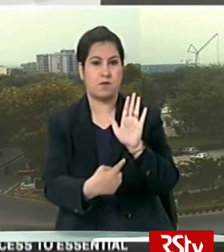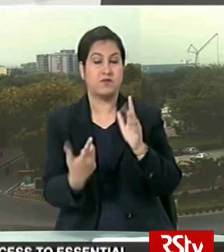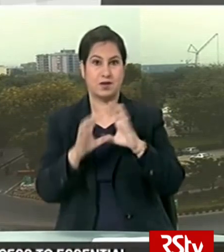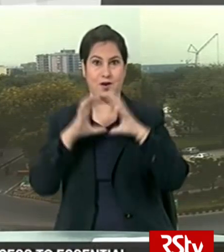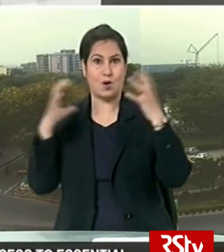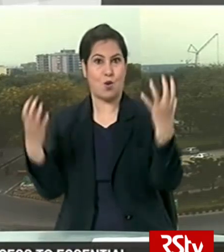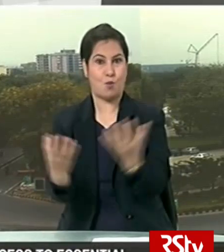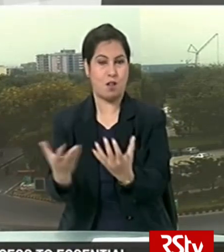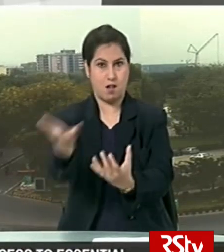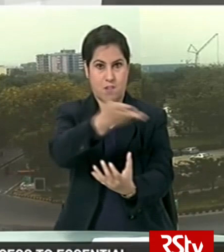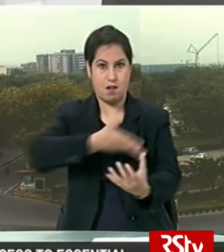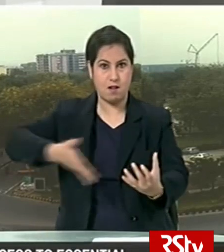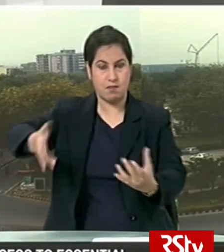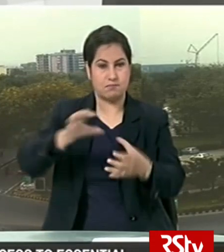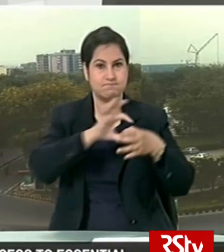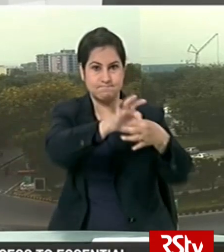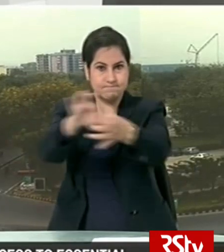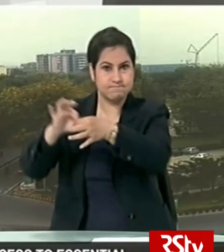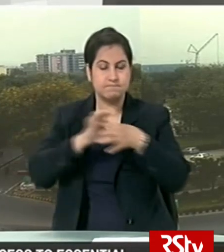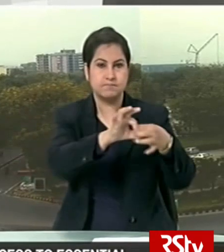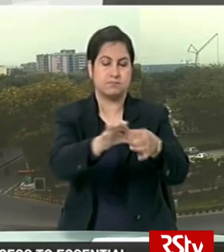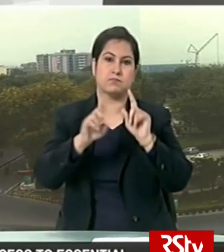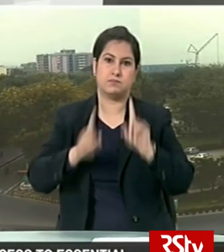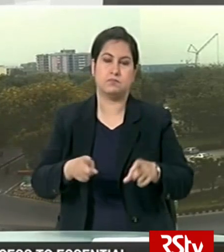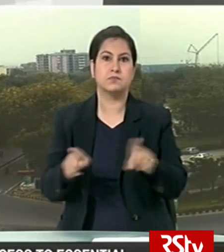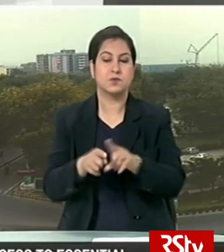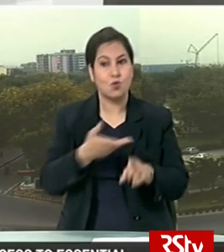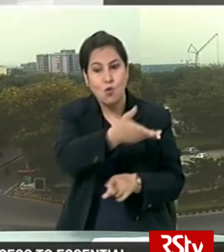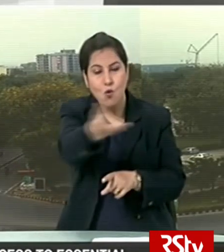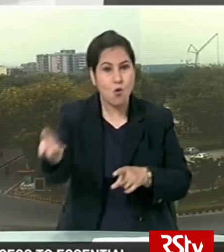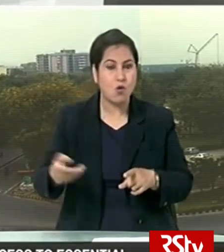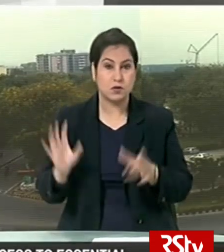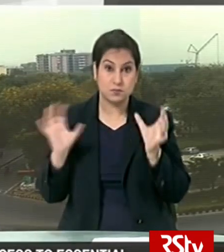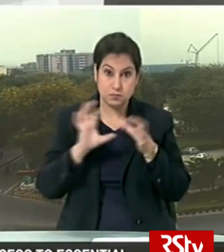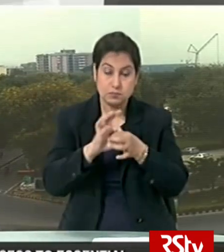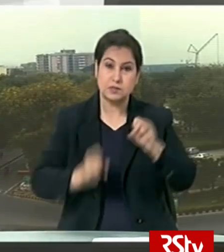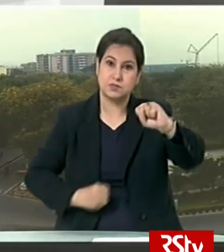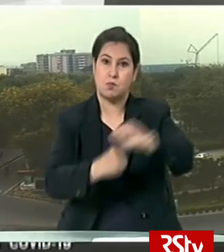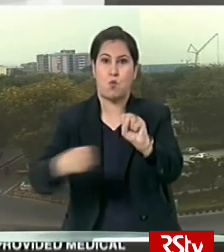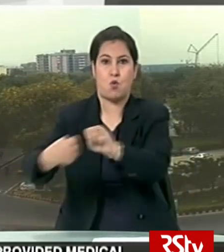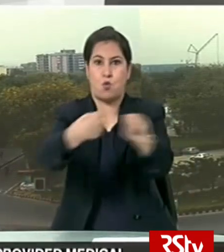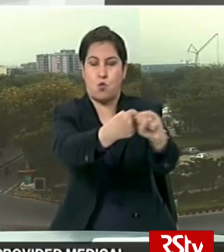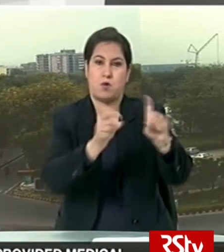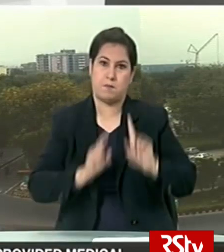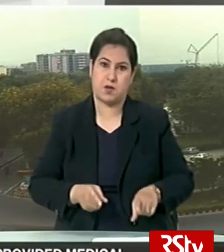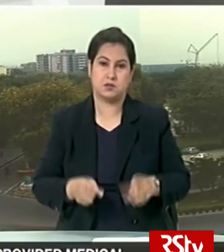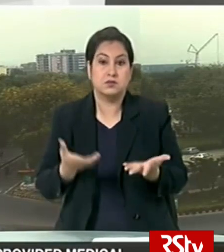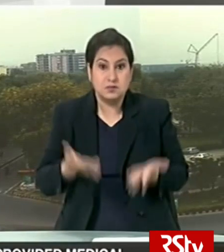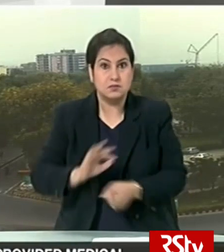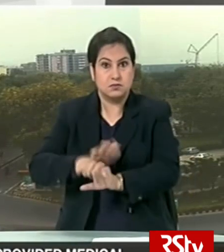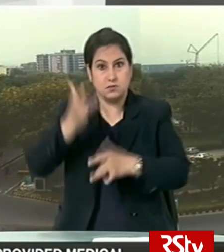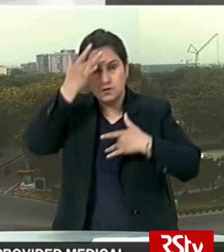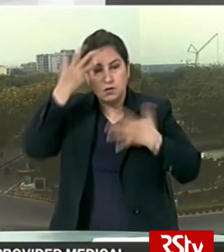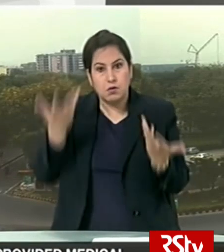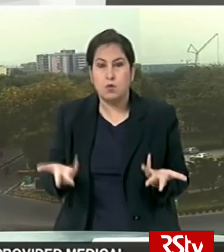global partnerships and cooperation to support each other during the COVID